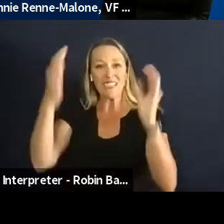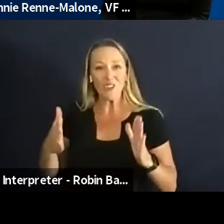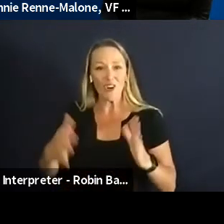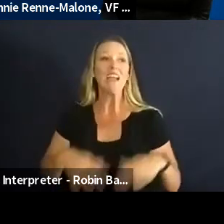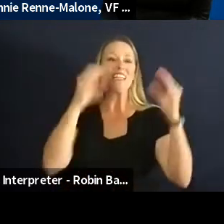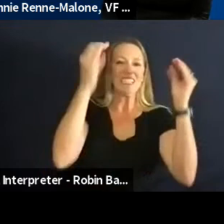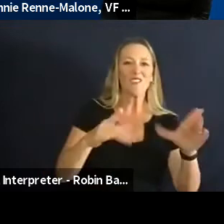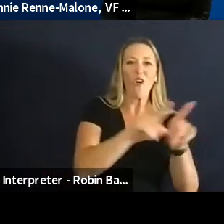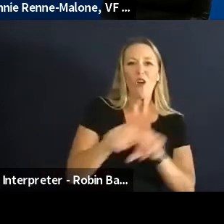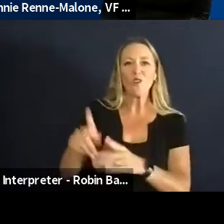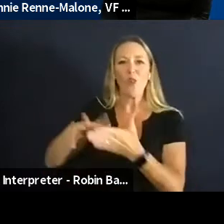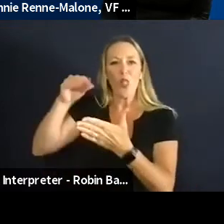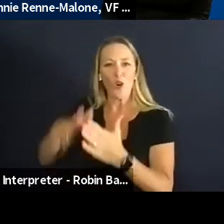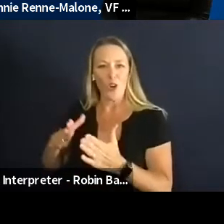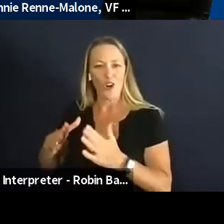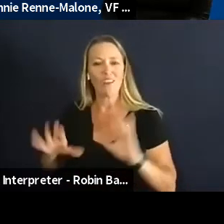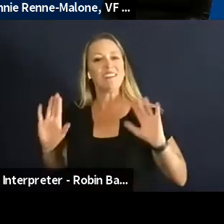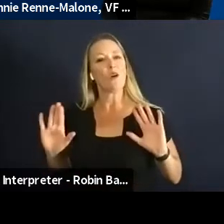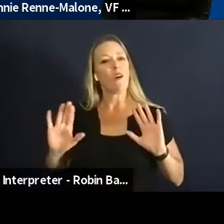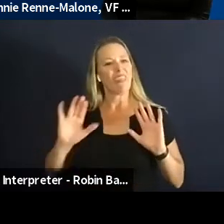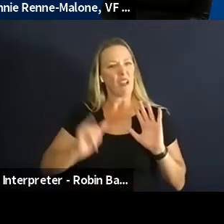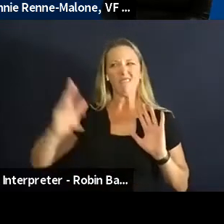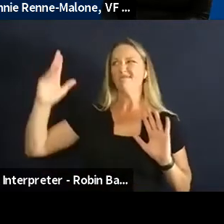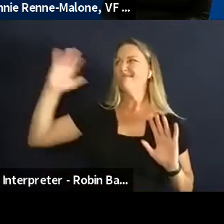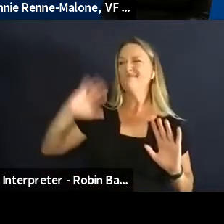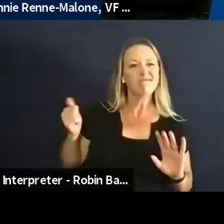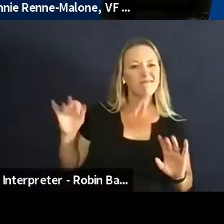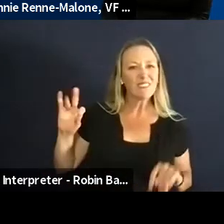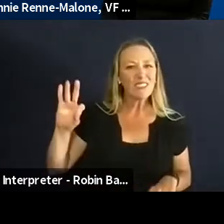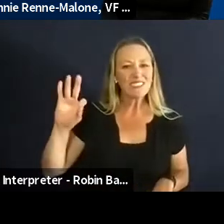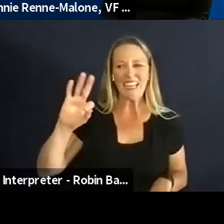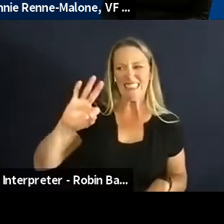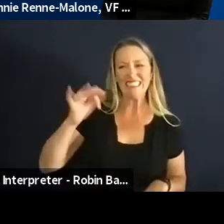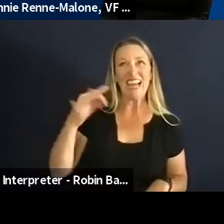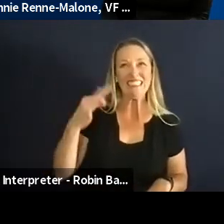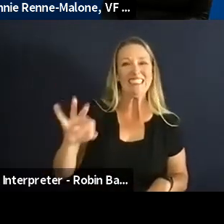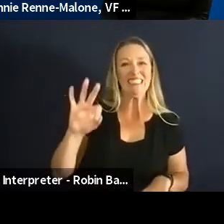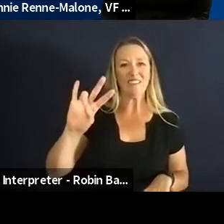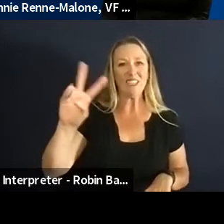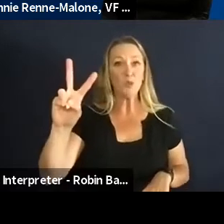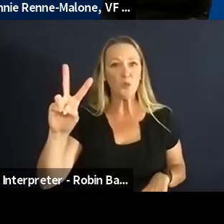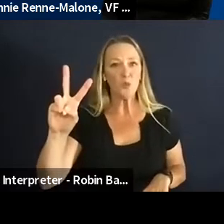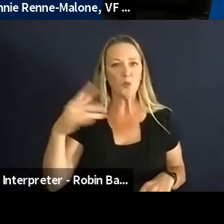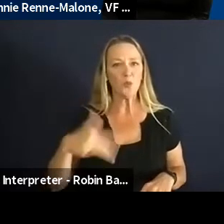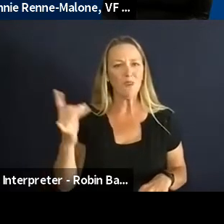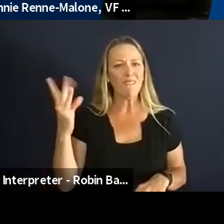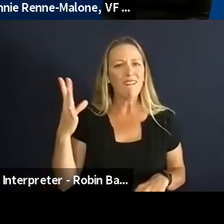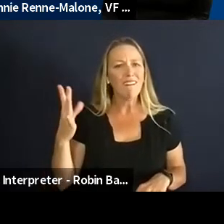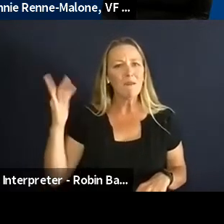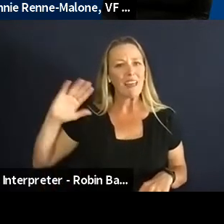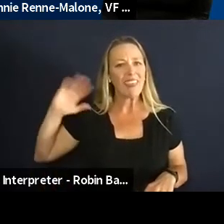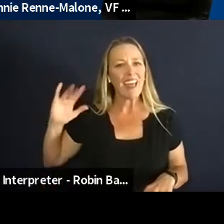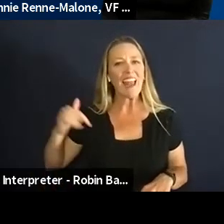interesting to me is the time frame you know this that was 1972 and and you know even then and I I know that feels